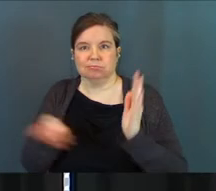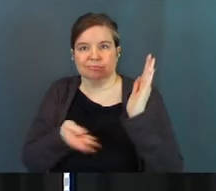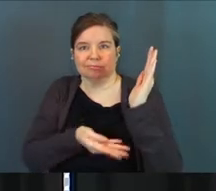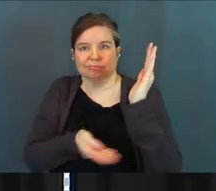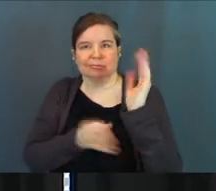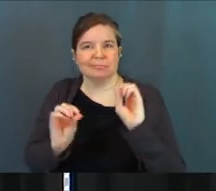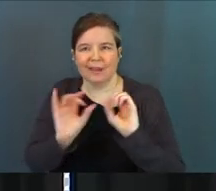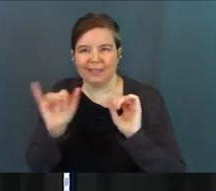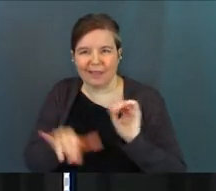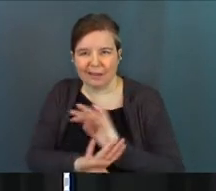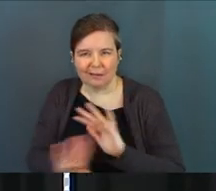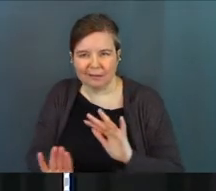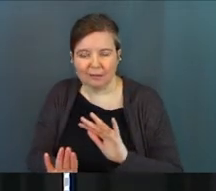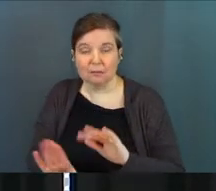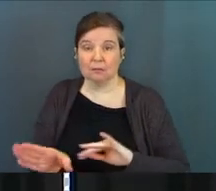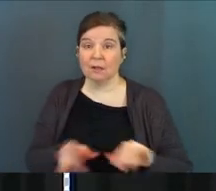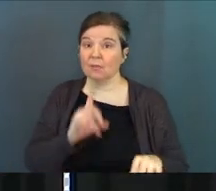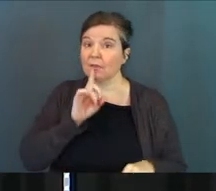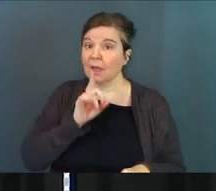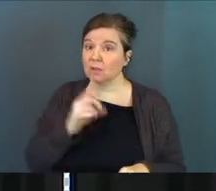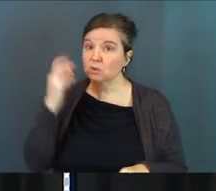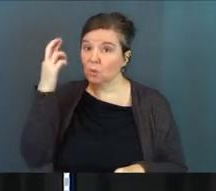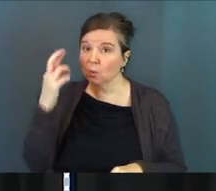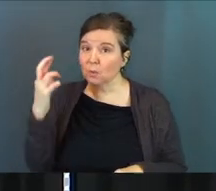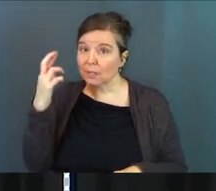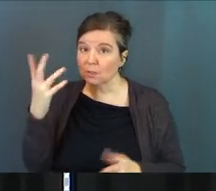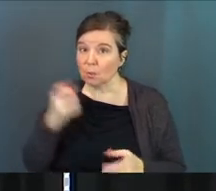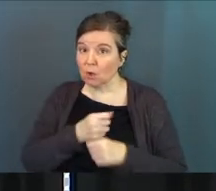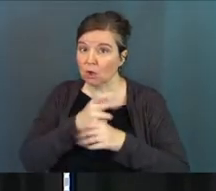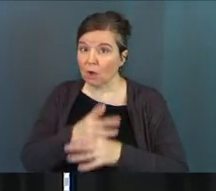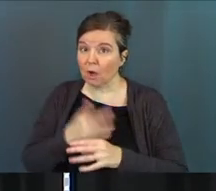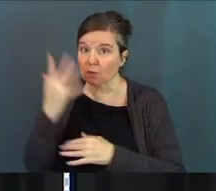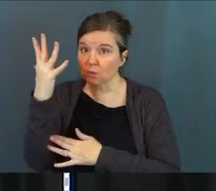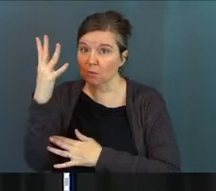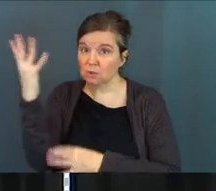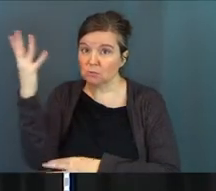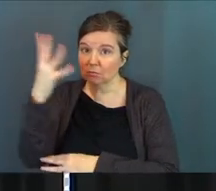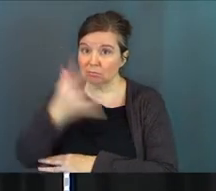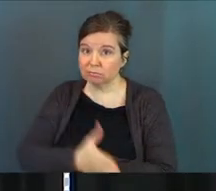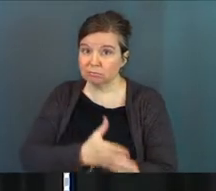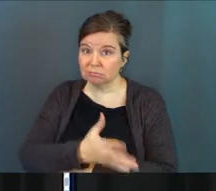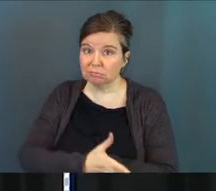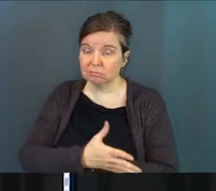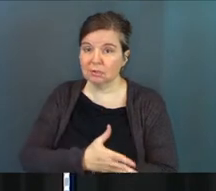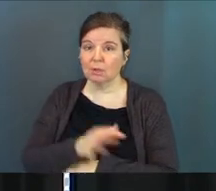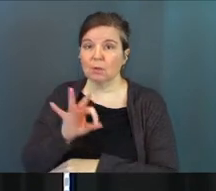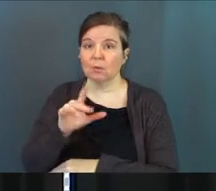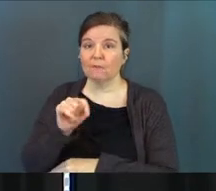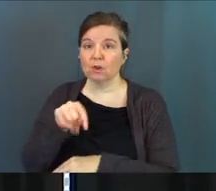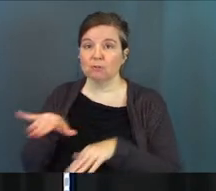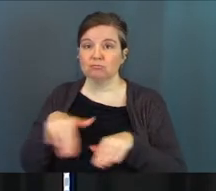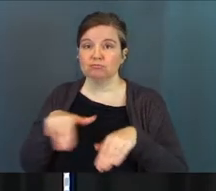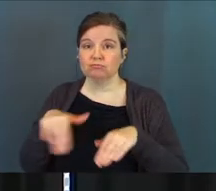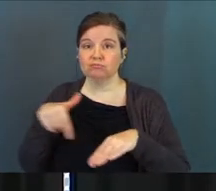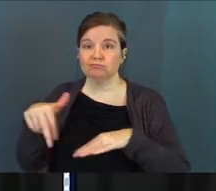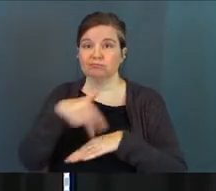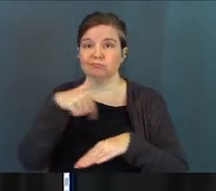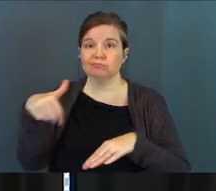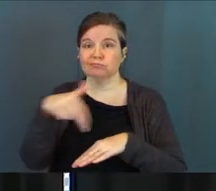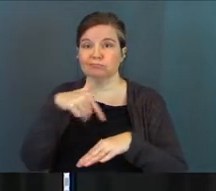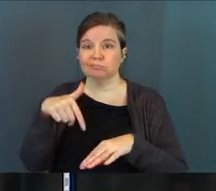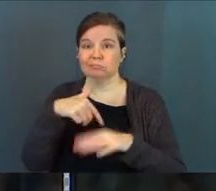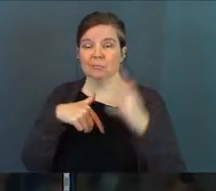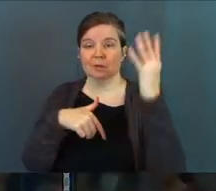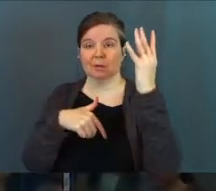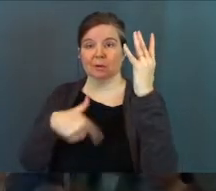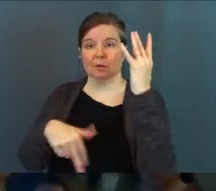know? Like, nothing like that. The actual reason what caused the tree to fall over was foot traffic, right? So, you're in a